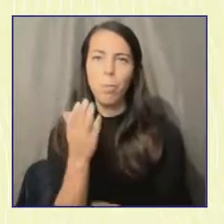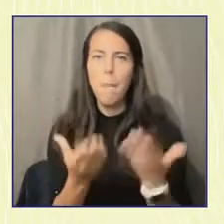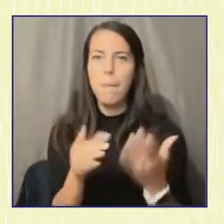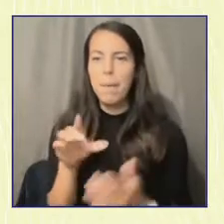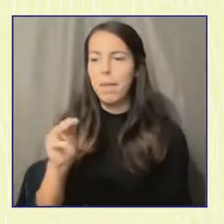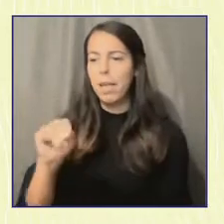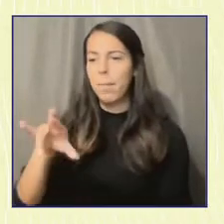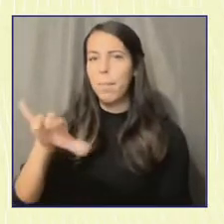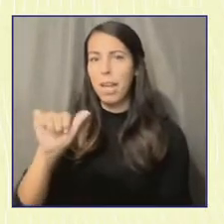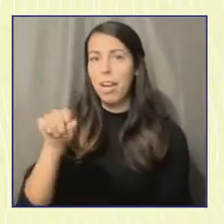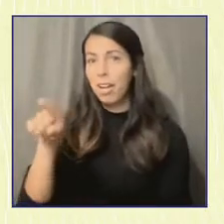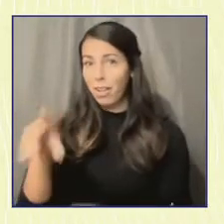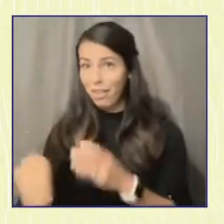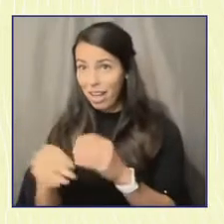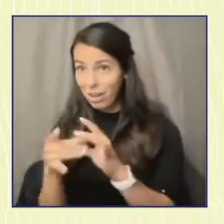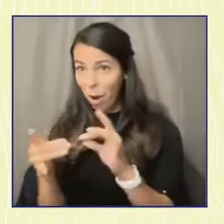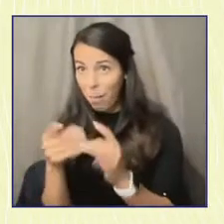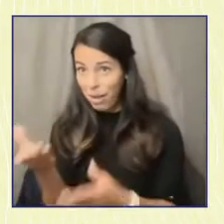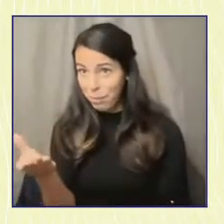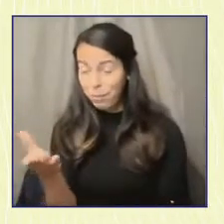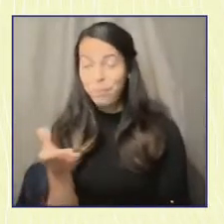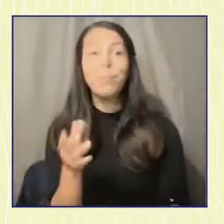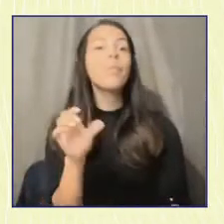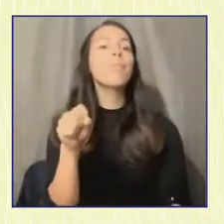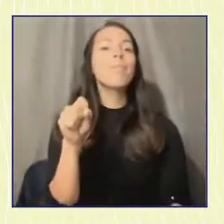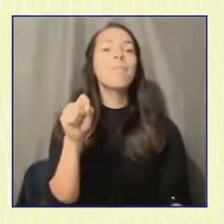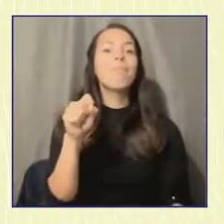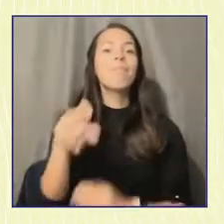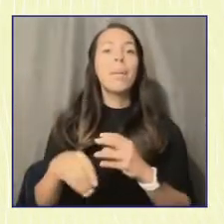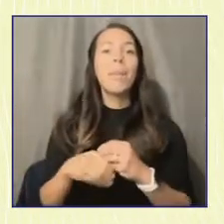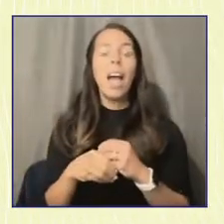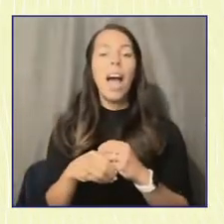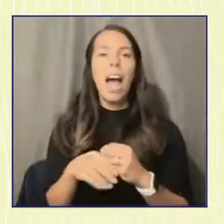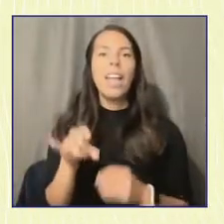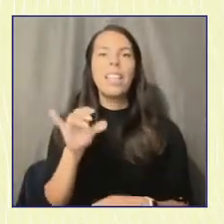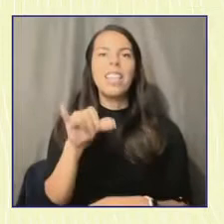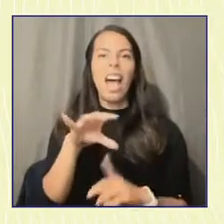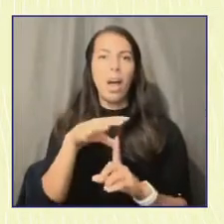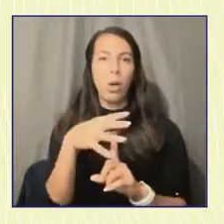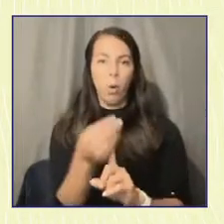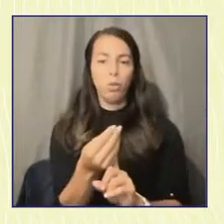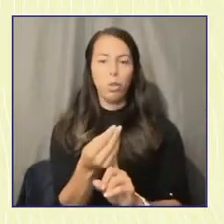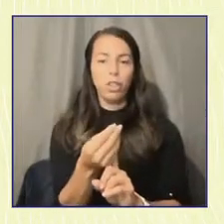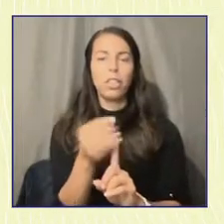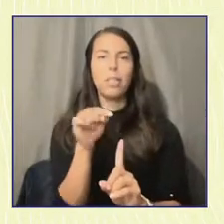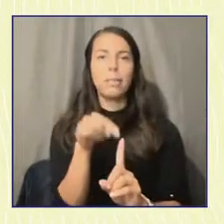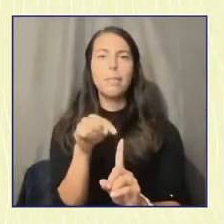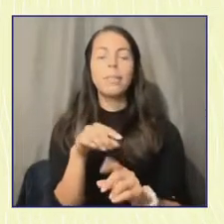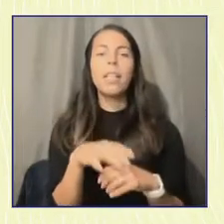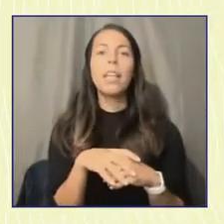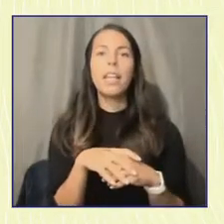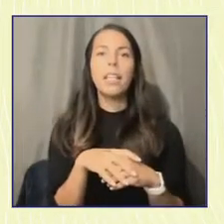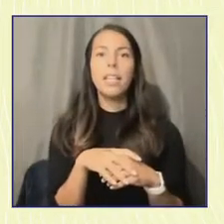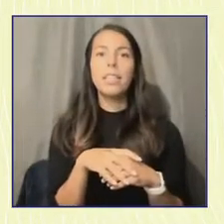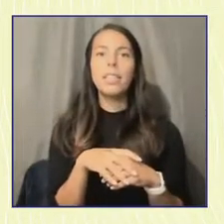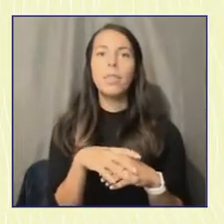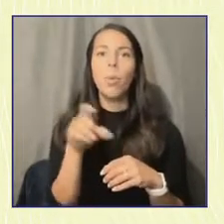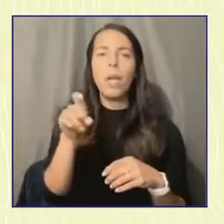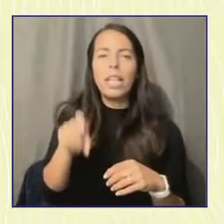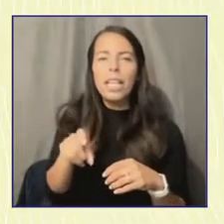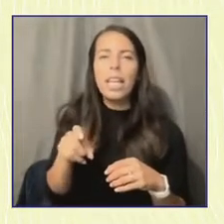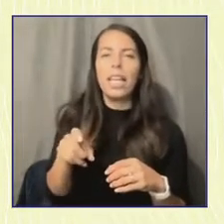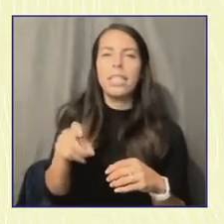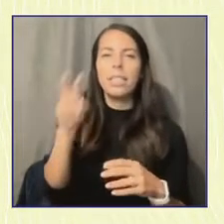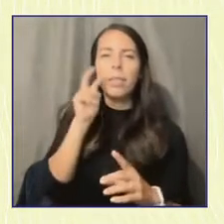I would add quickly that another important part of that culture aspect is treating young people like constituents, like